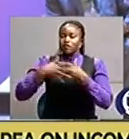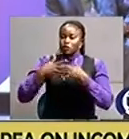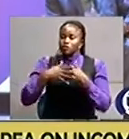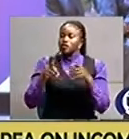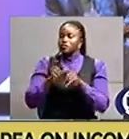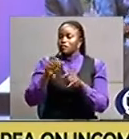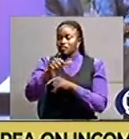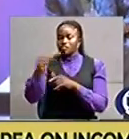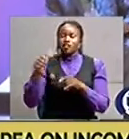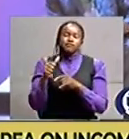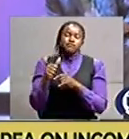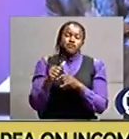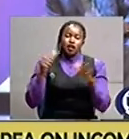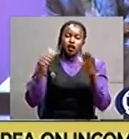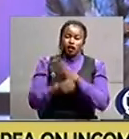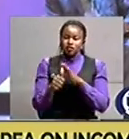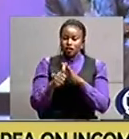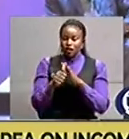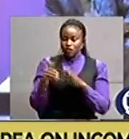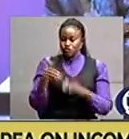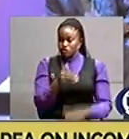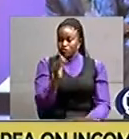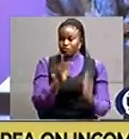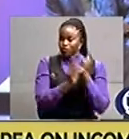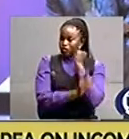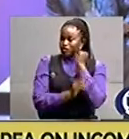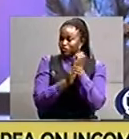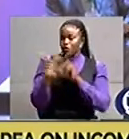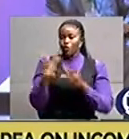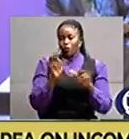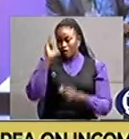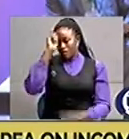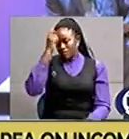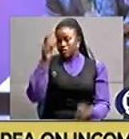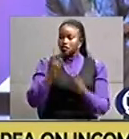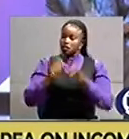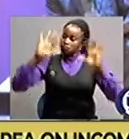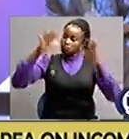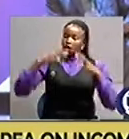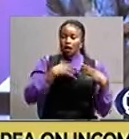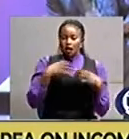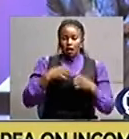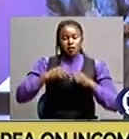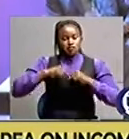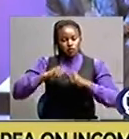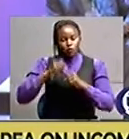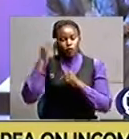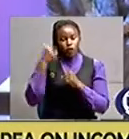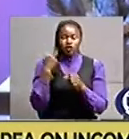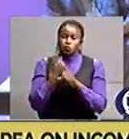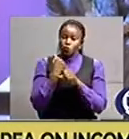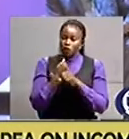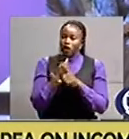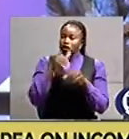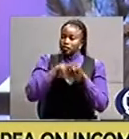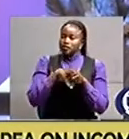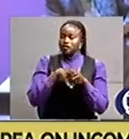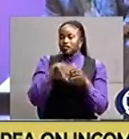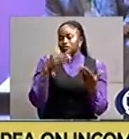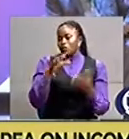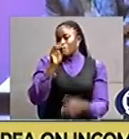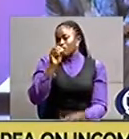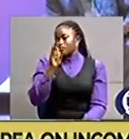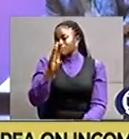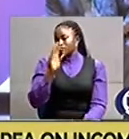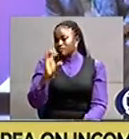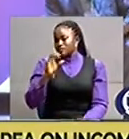mondibujo district local government he commended general saleh for the work done within operation wealth creation project